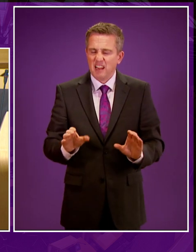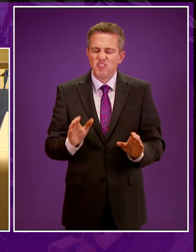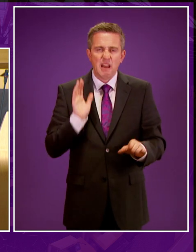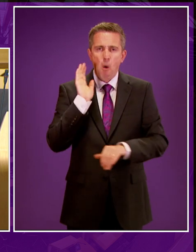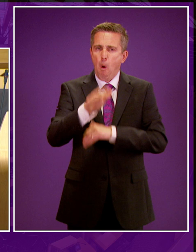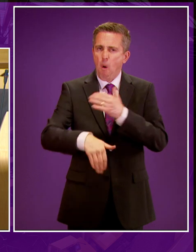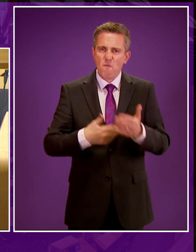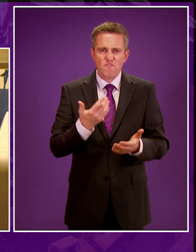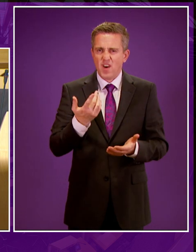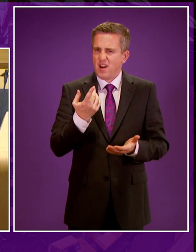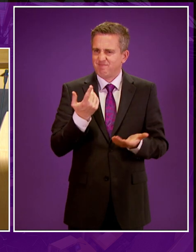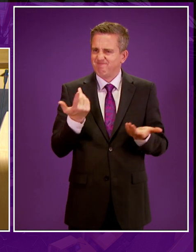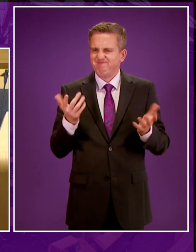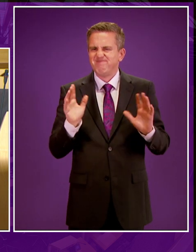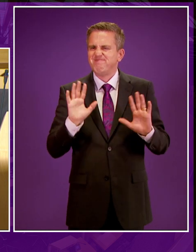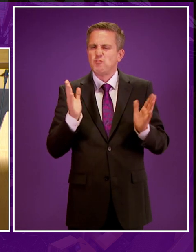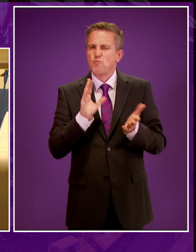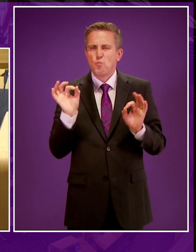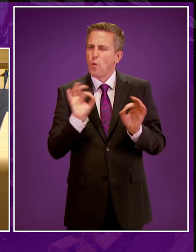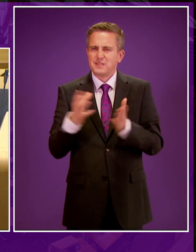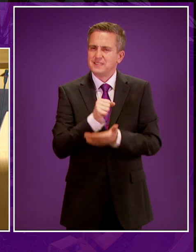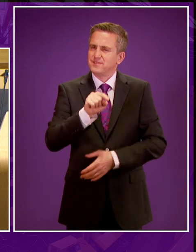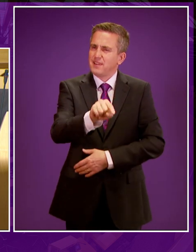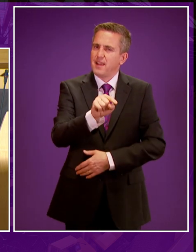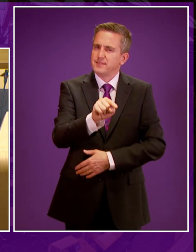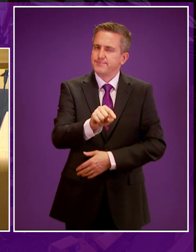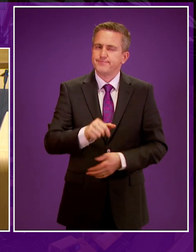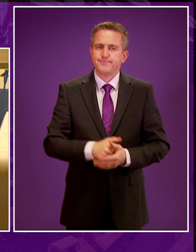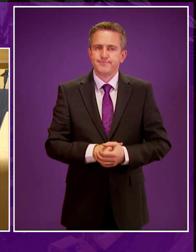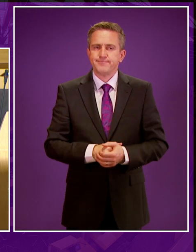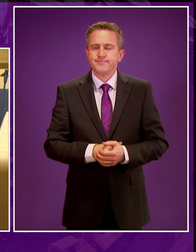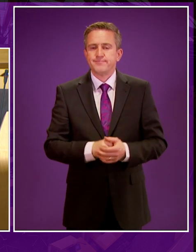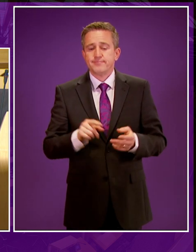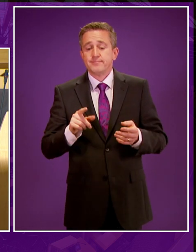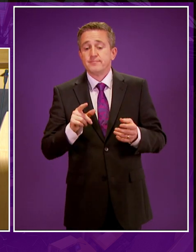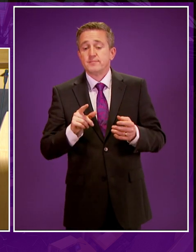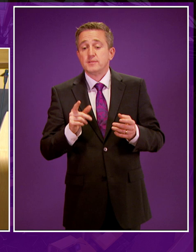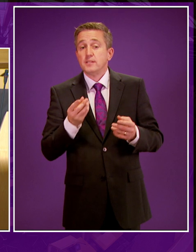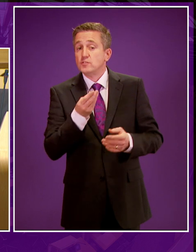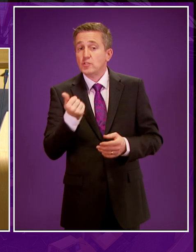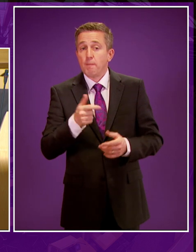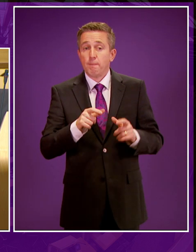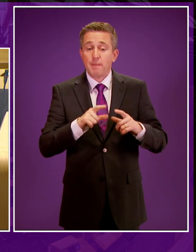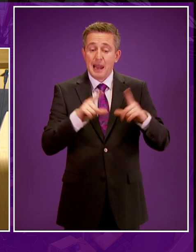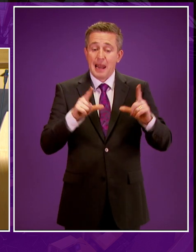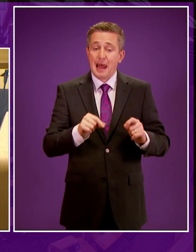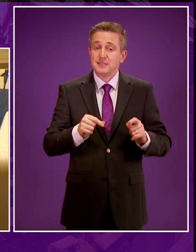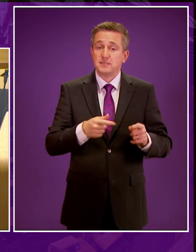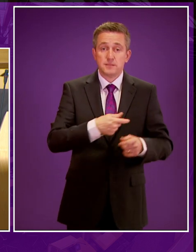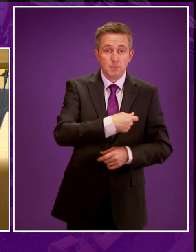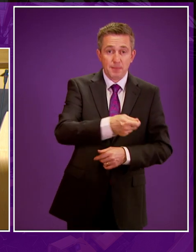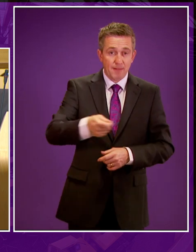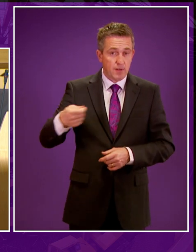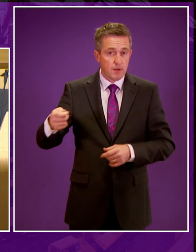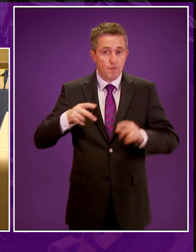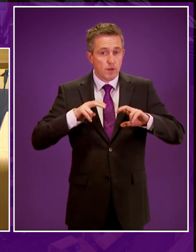infrastructure, there are then few employment opportunities. There is also the prospect of licences being issued and explored to work beginning,